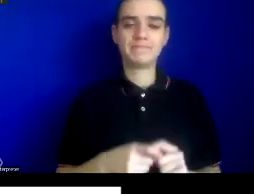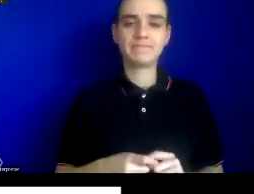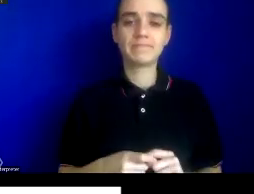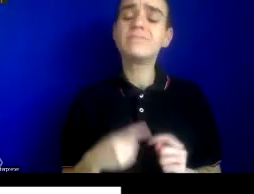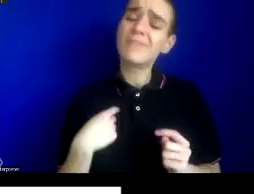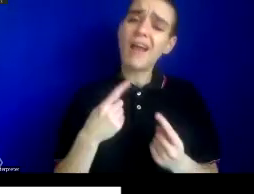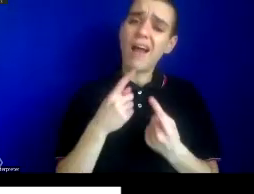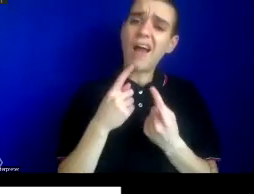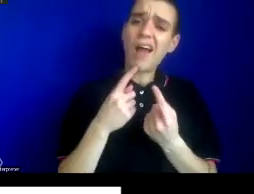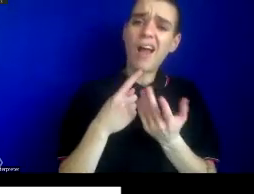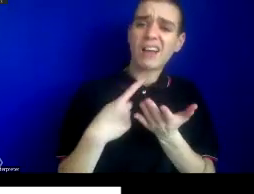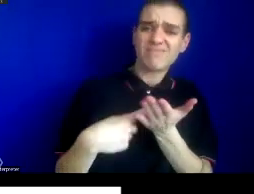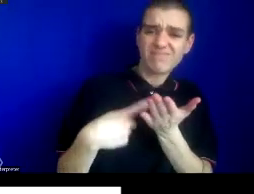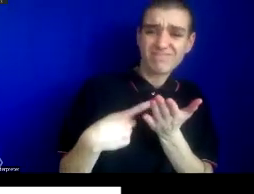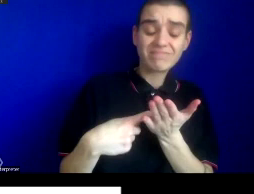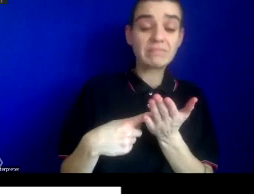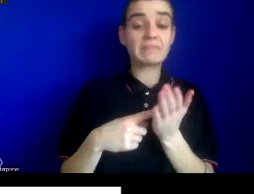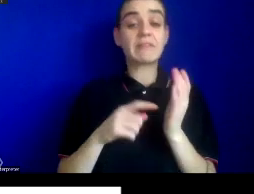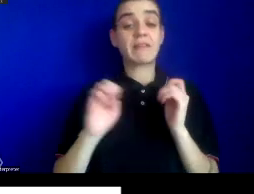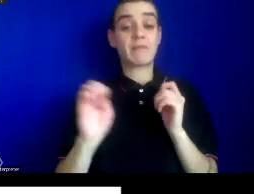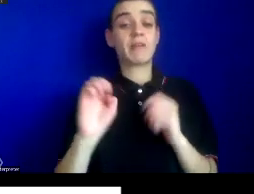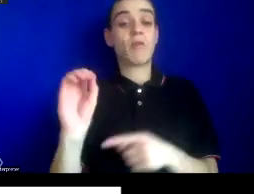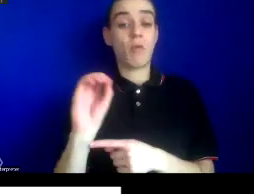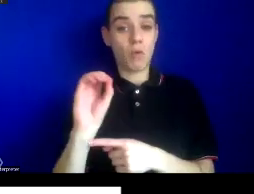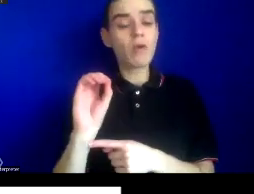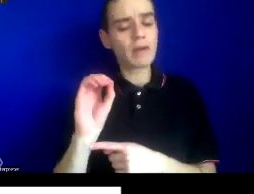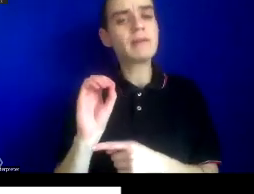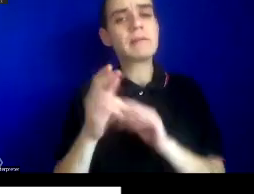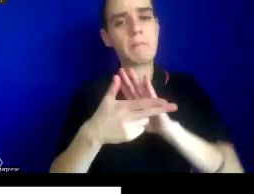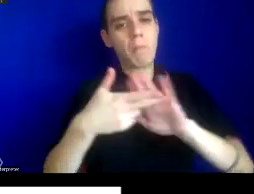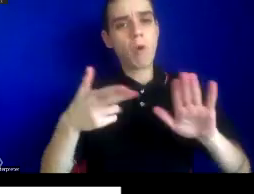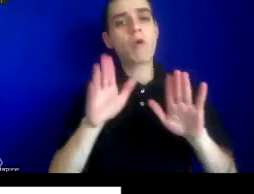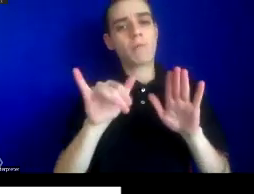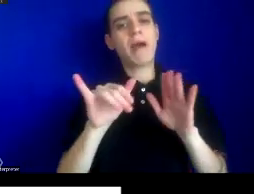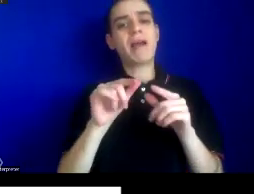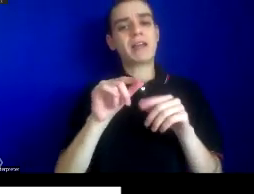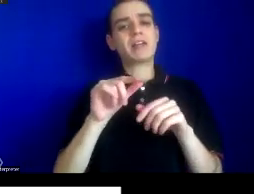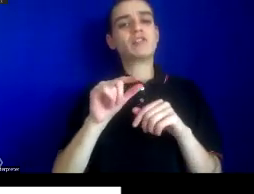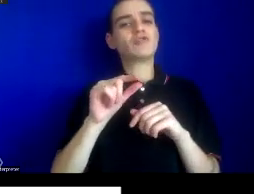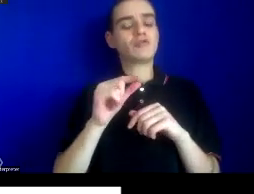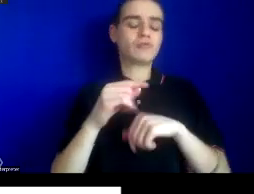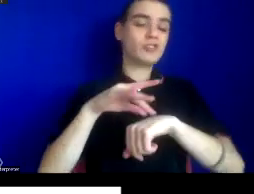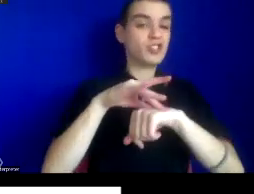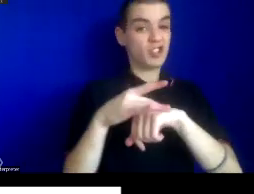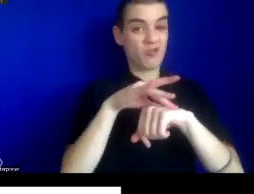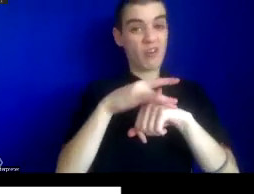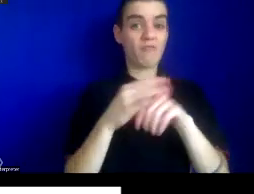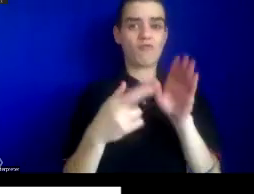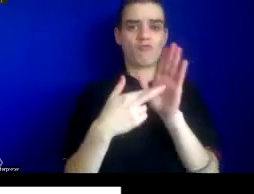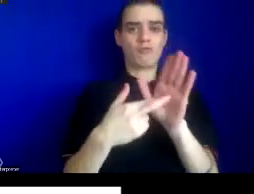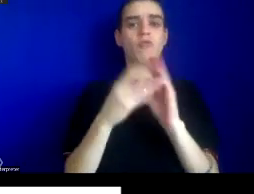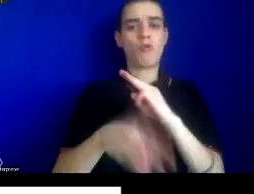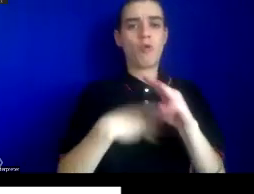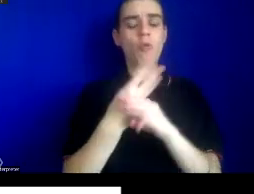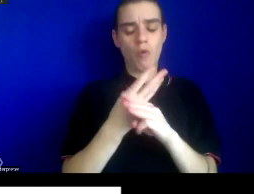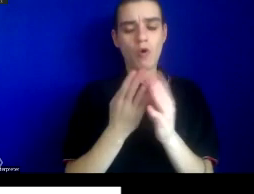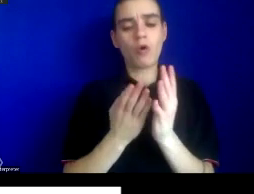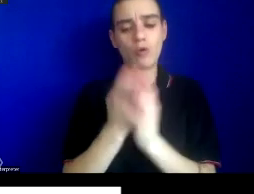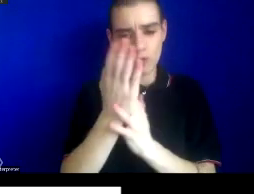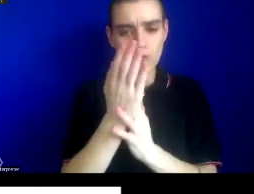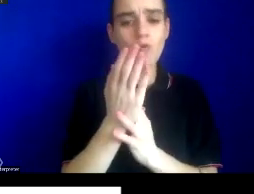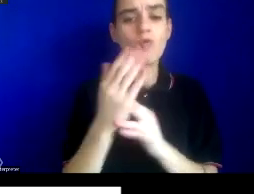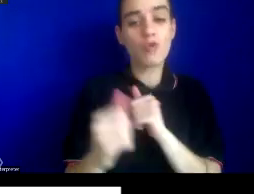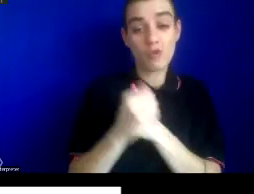that epidemic Orientalism is marked fundamentally by the geographic representation of the world through relations of disease threat to the West,